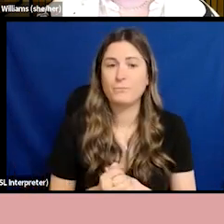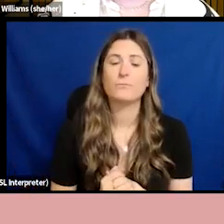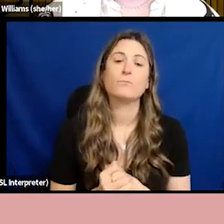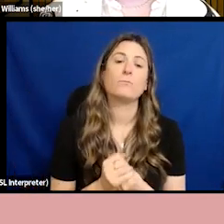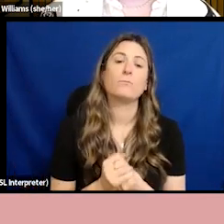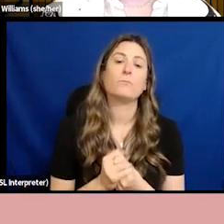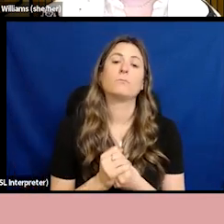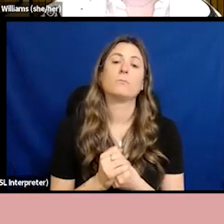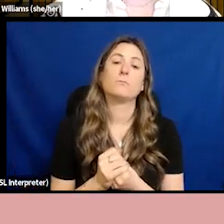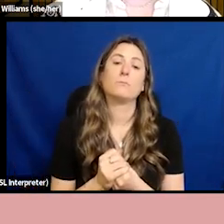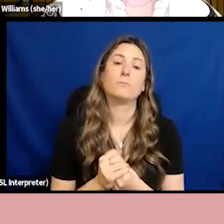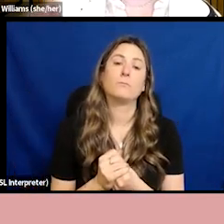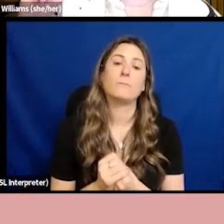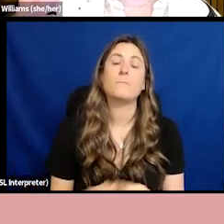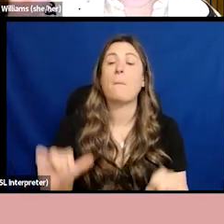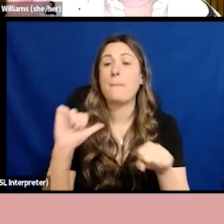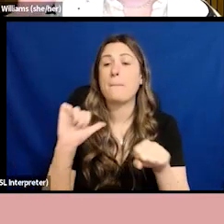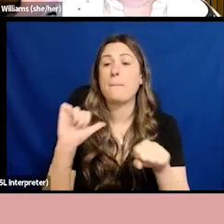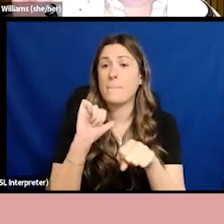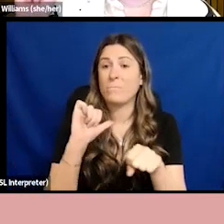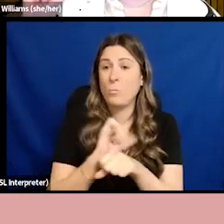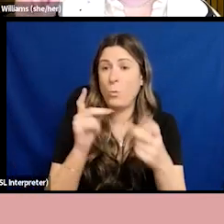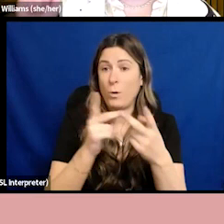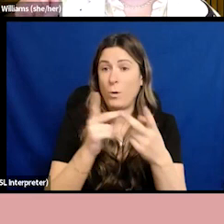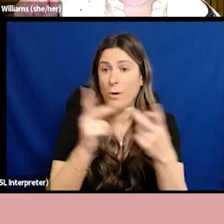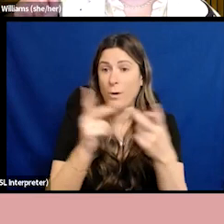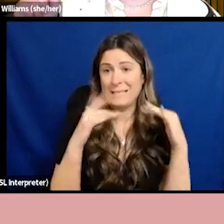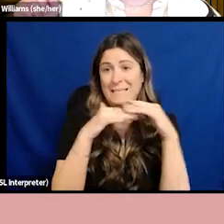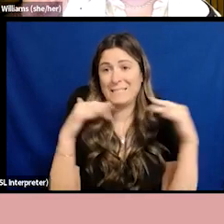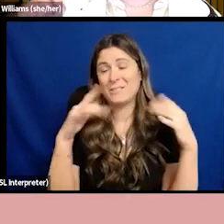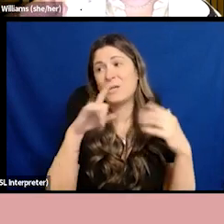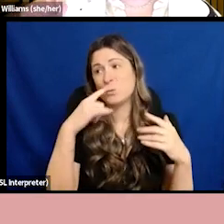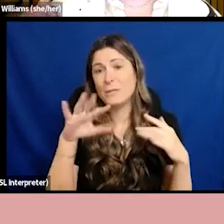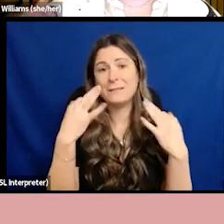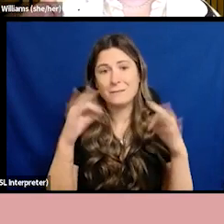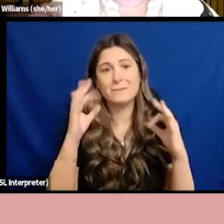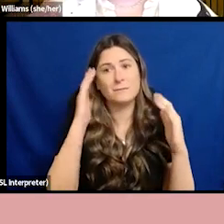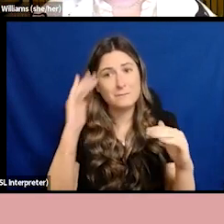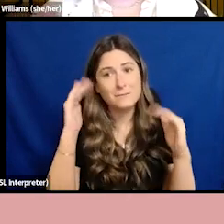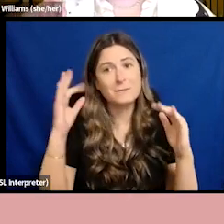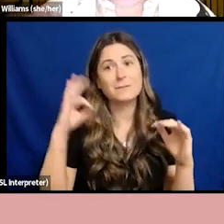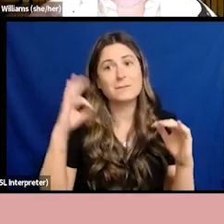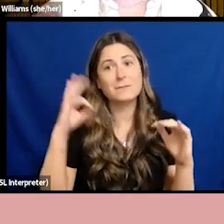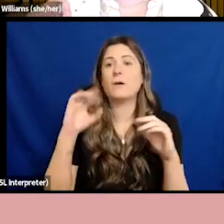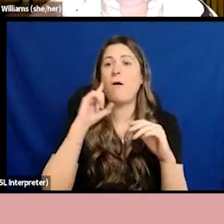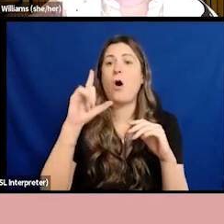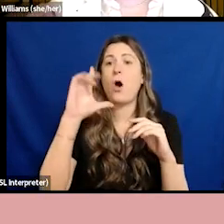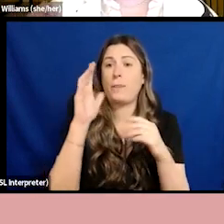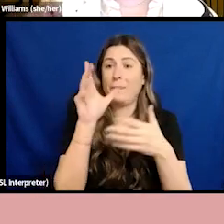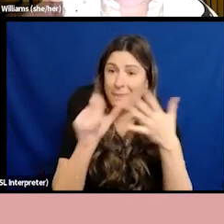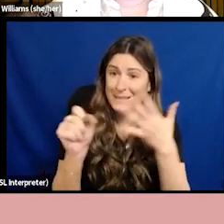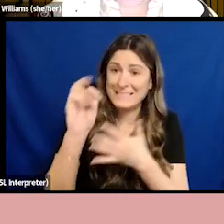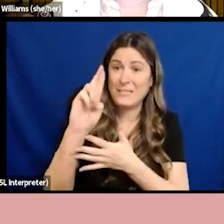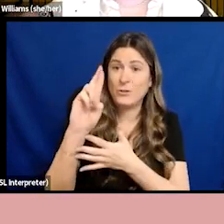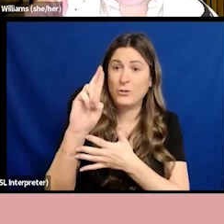particularly advantageous at the most senior levels. This is important because often businesses make